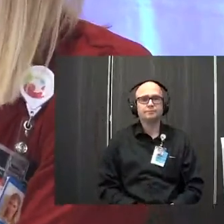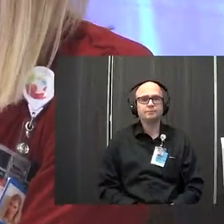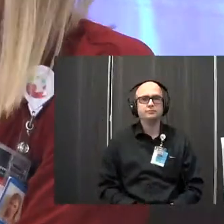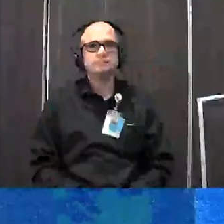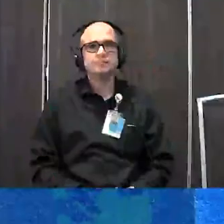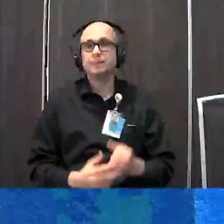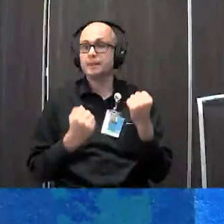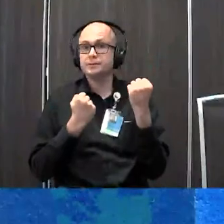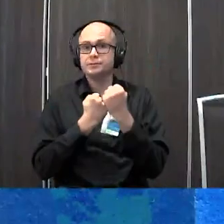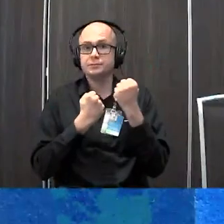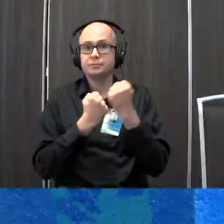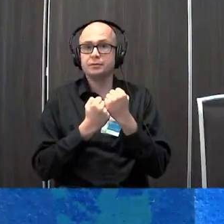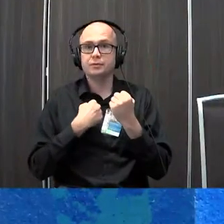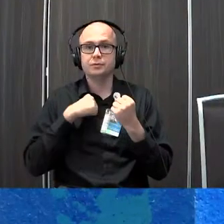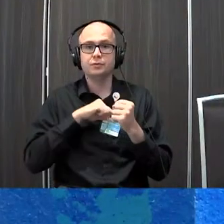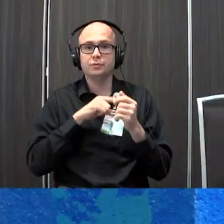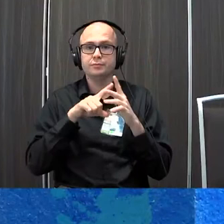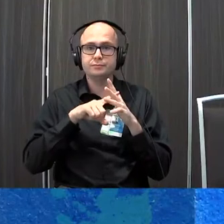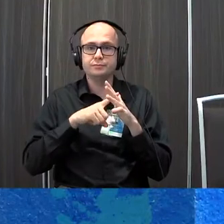that we have introduced